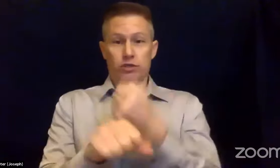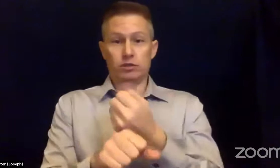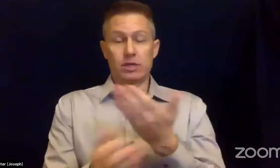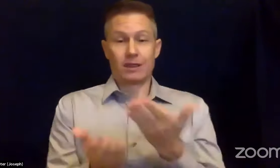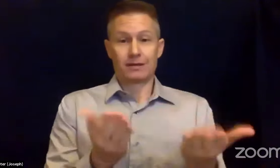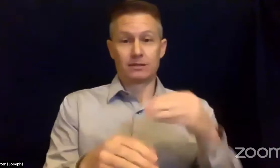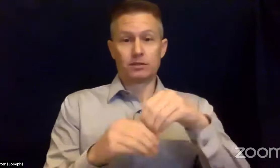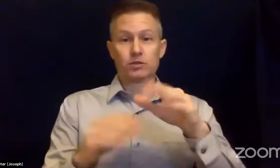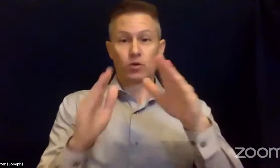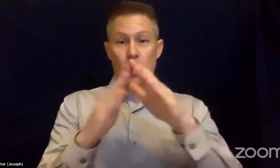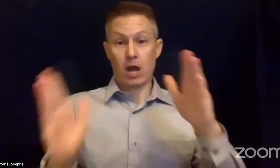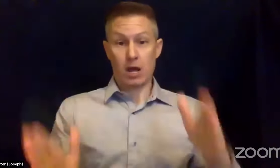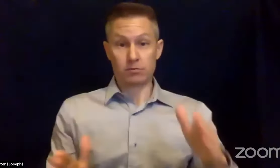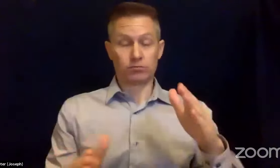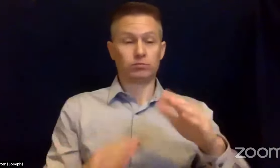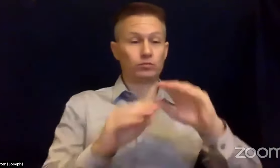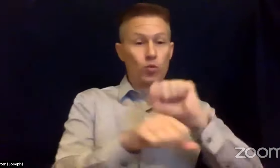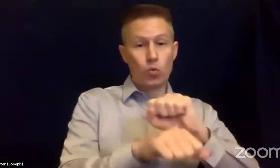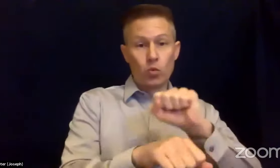shaking causing injury.